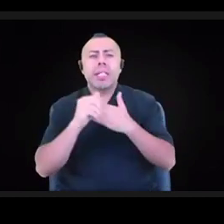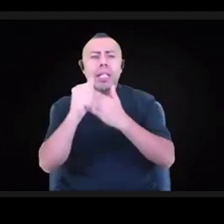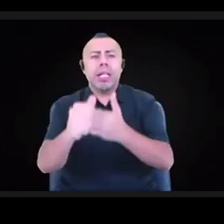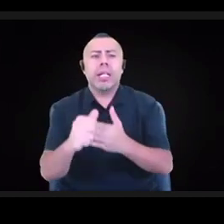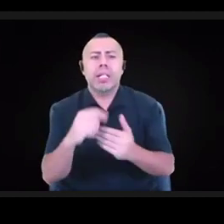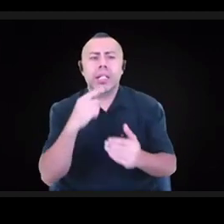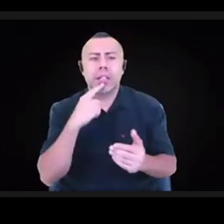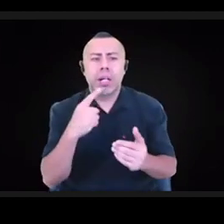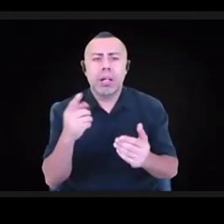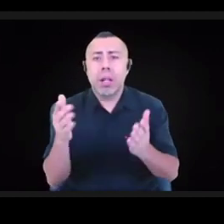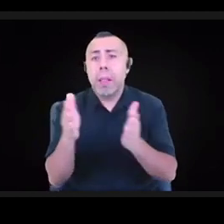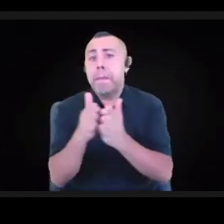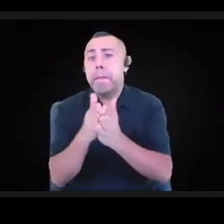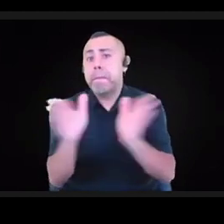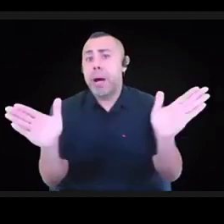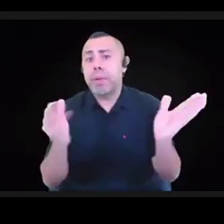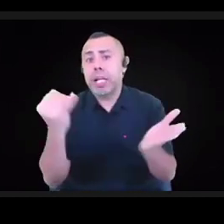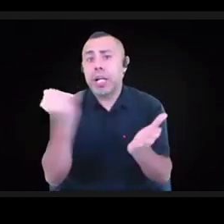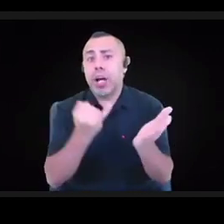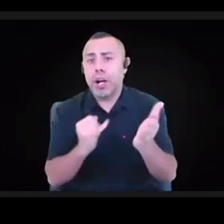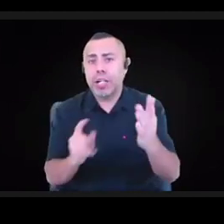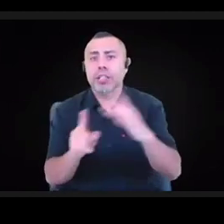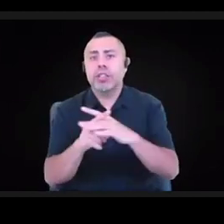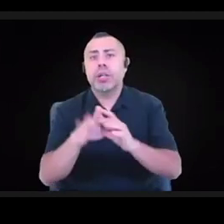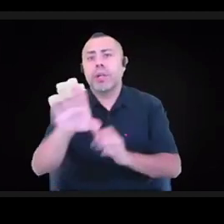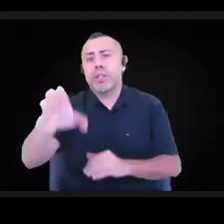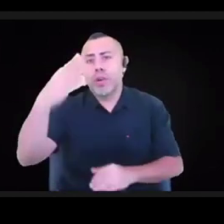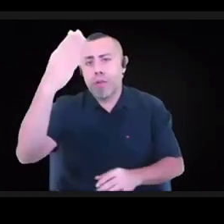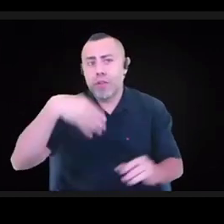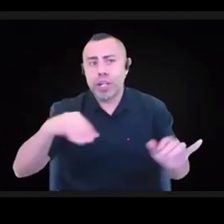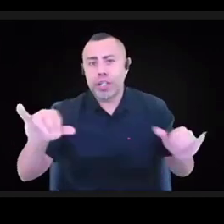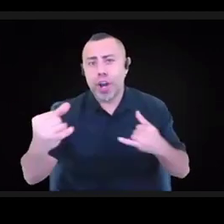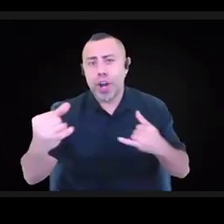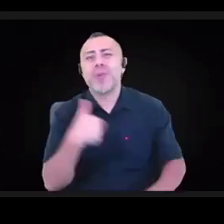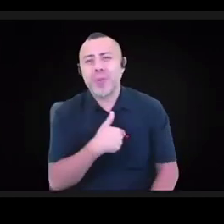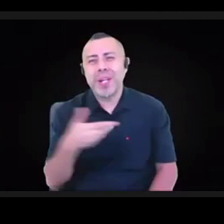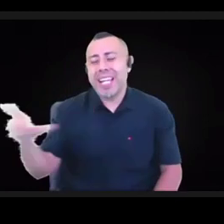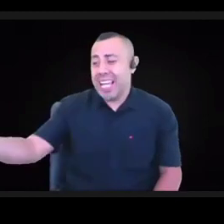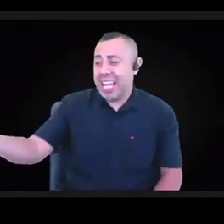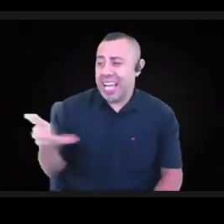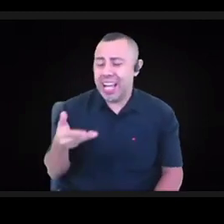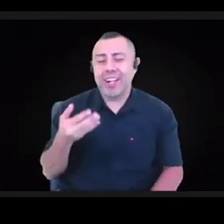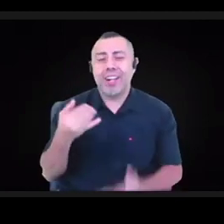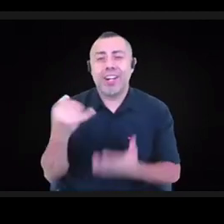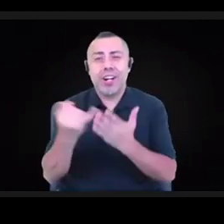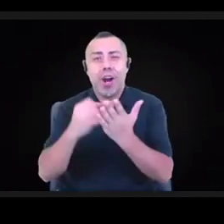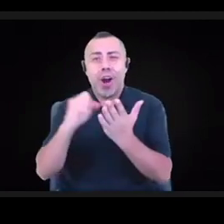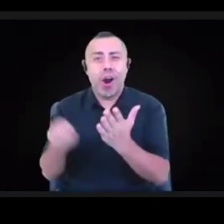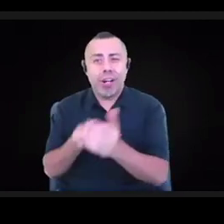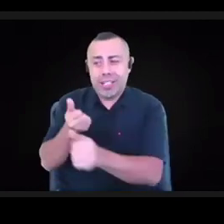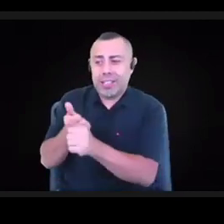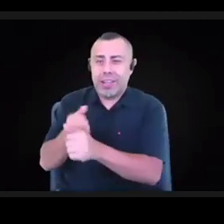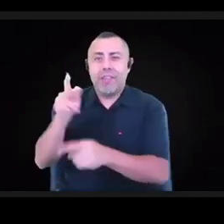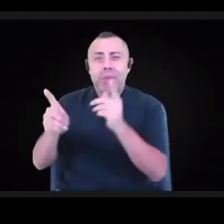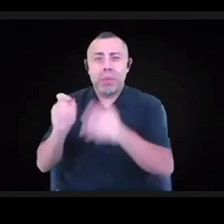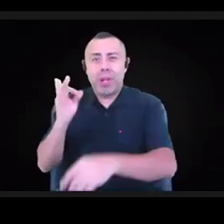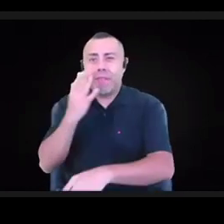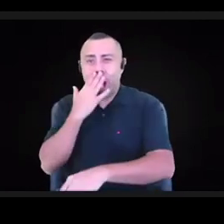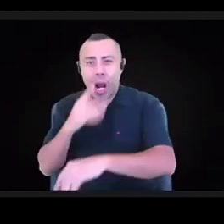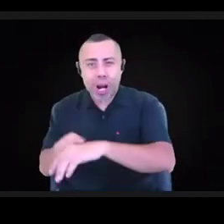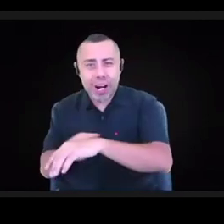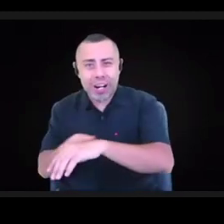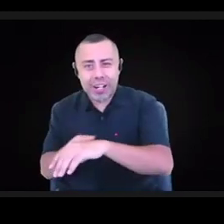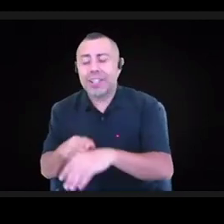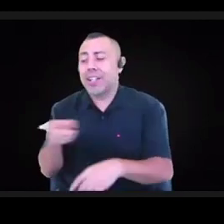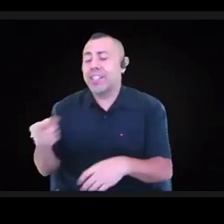of color to produce pro-social yard signs that helped us spread messages about public health information and also